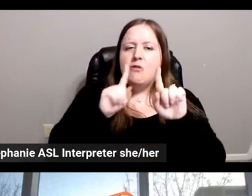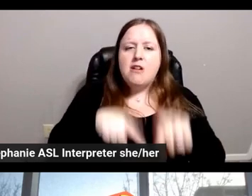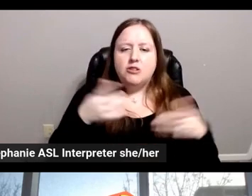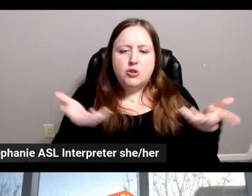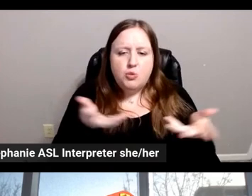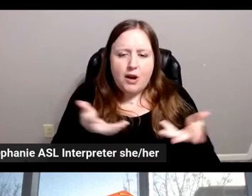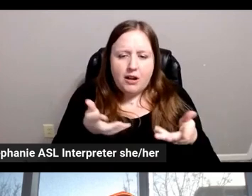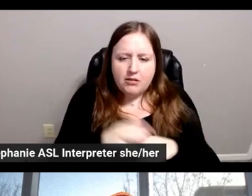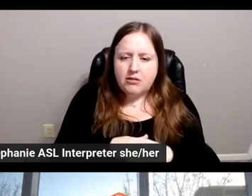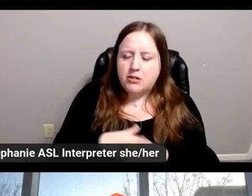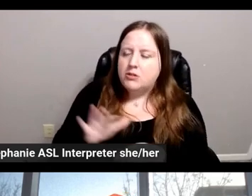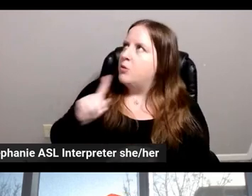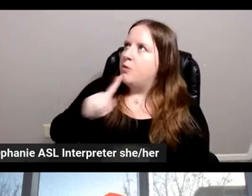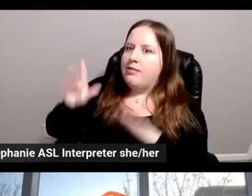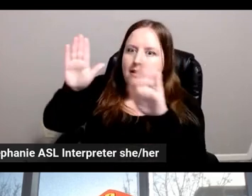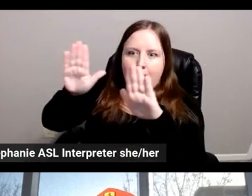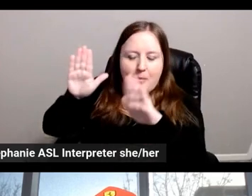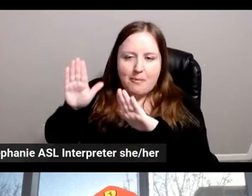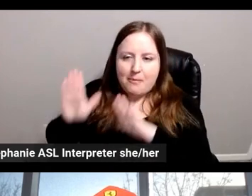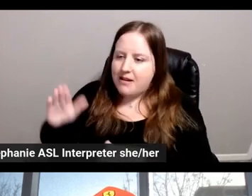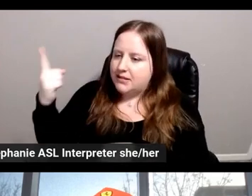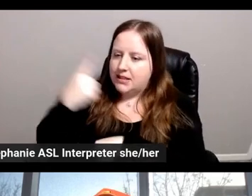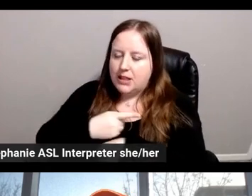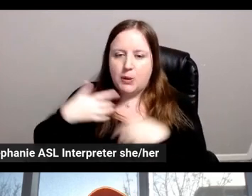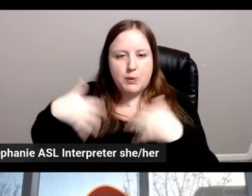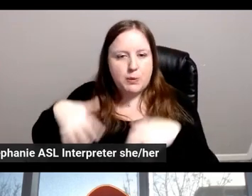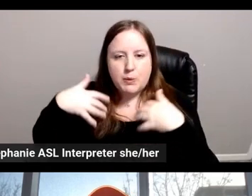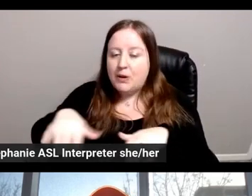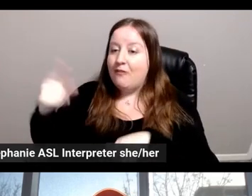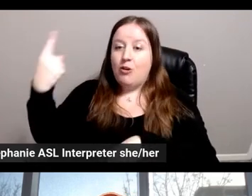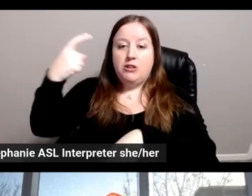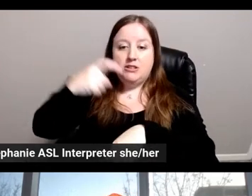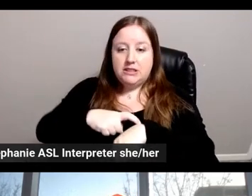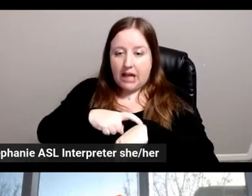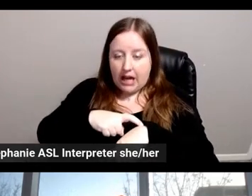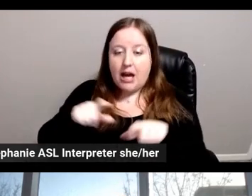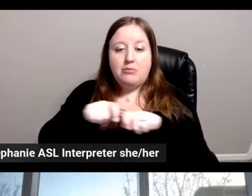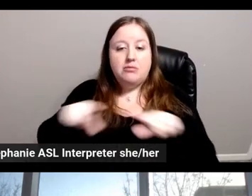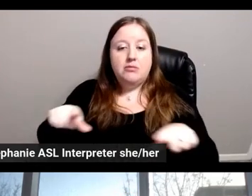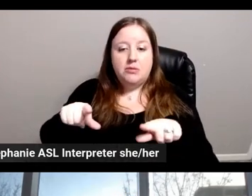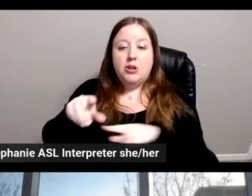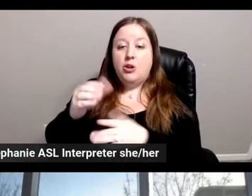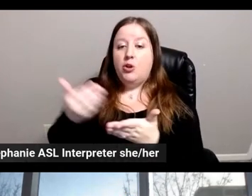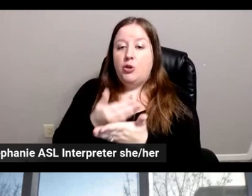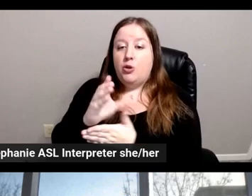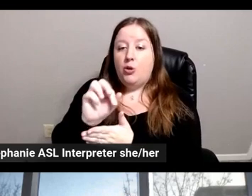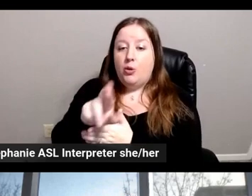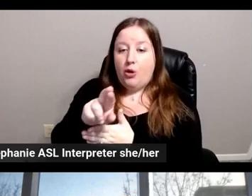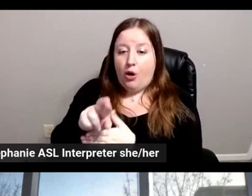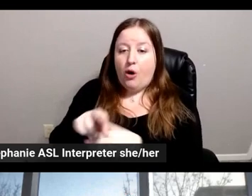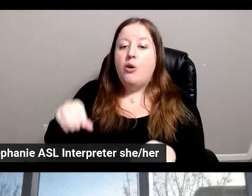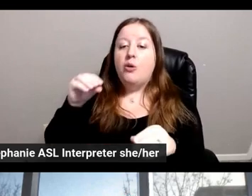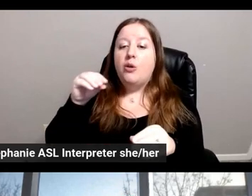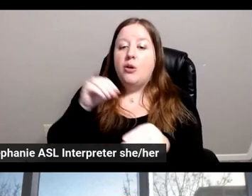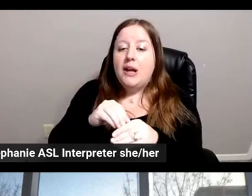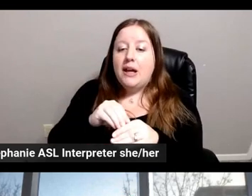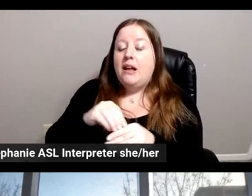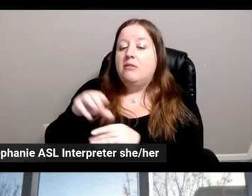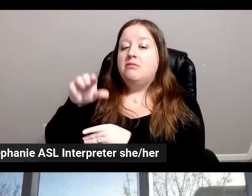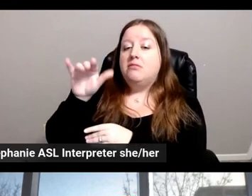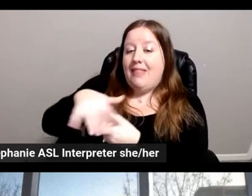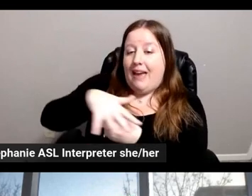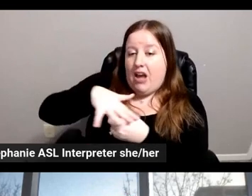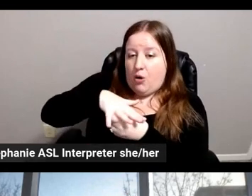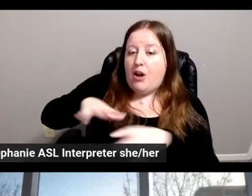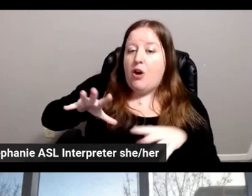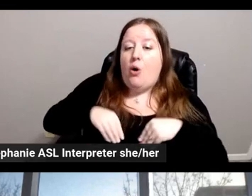So it was an amazing day. It was the first time we were launching a new car in Maranello, in Fiorano Track, that is owned